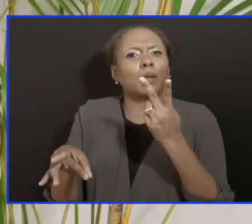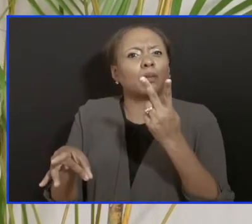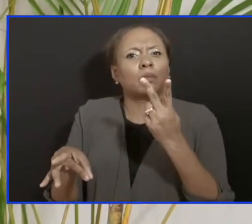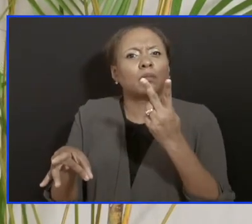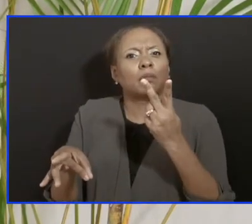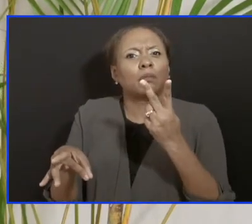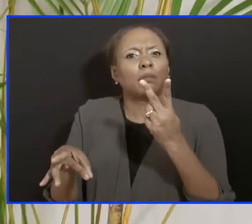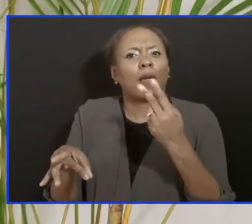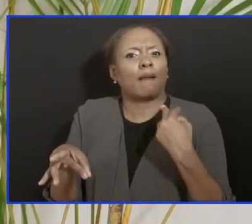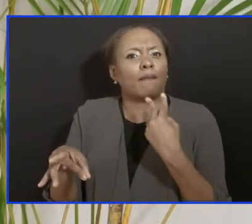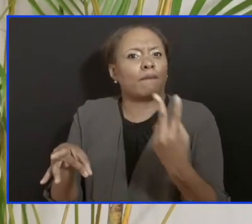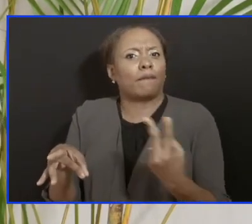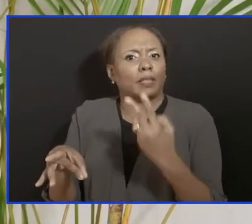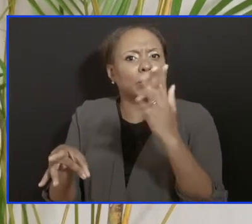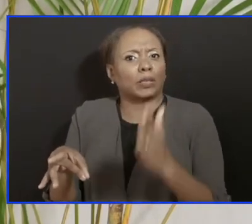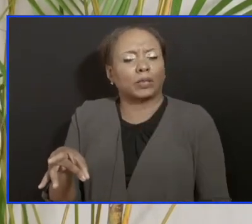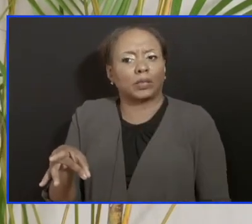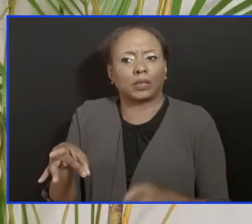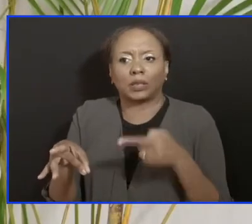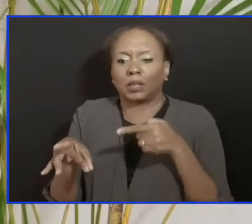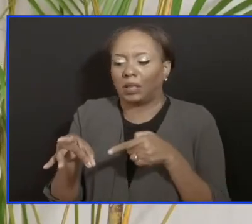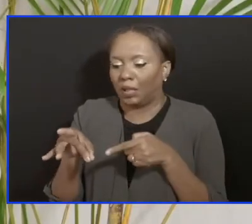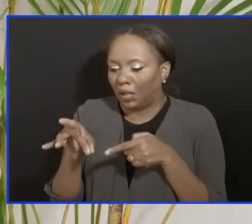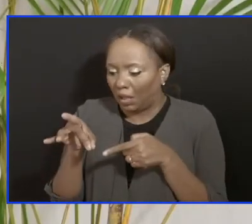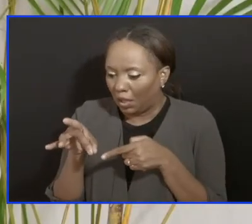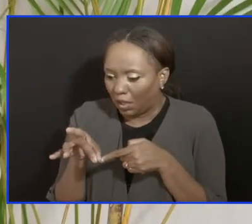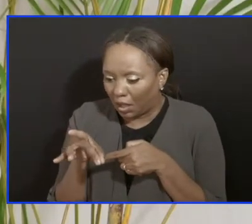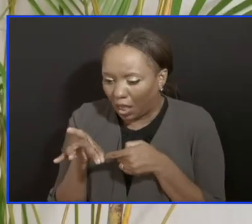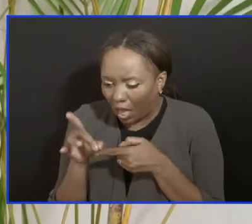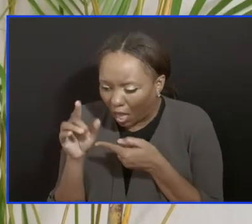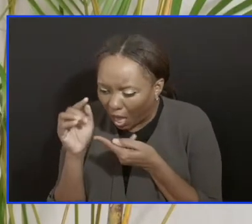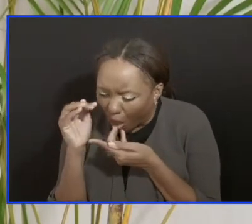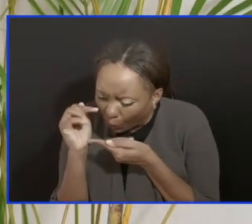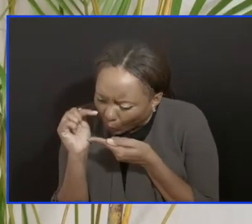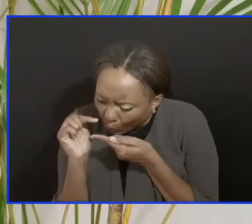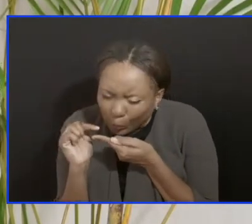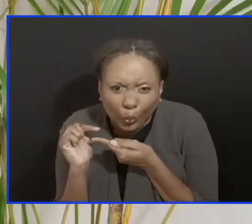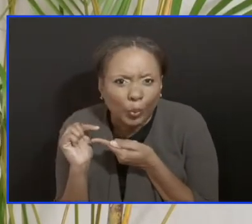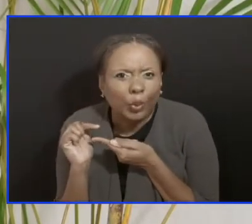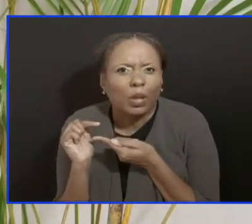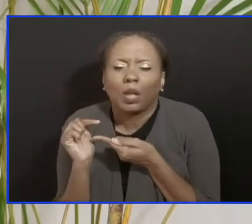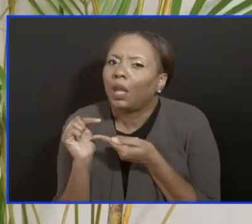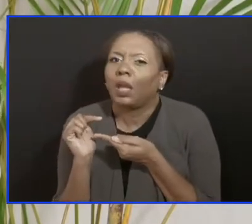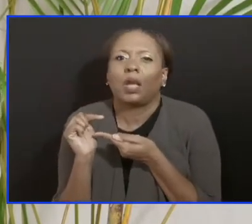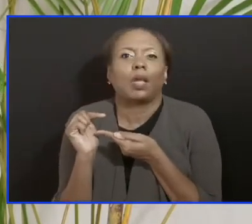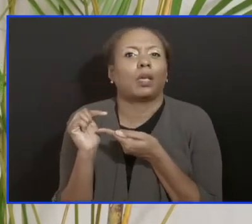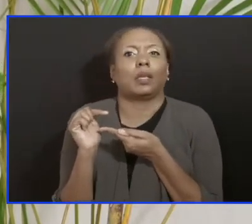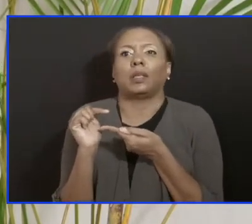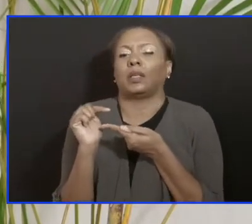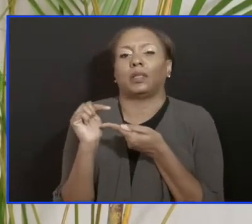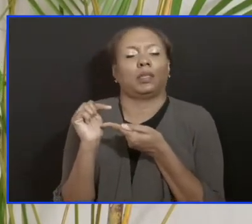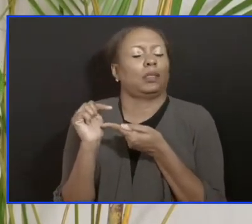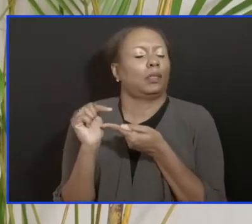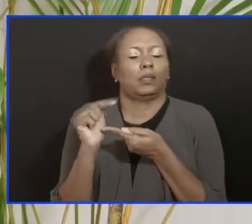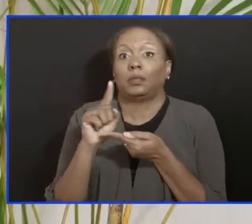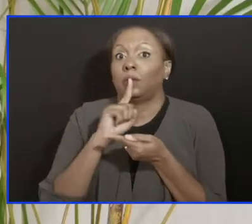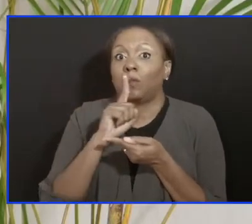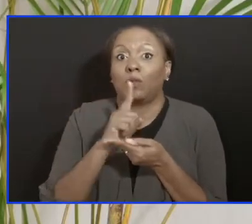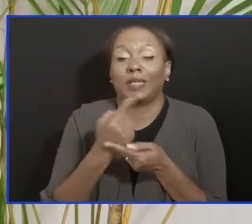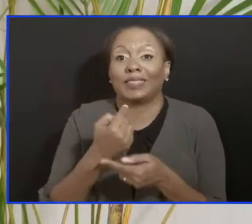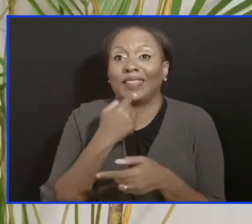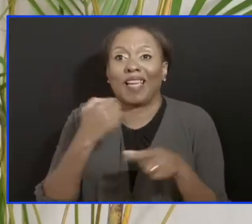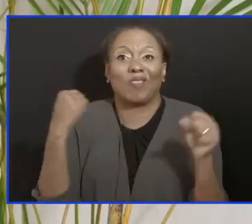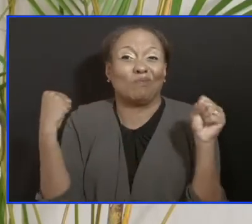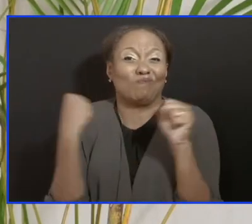So we are facing with a situation where the main thrusts, the main effort, the main battle that we've been